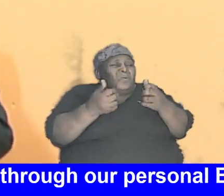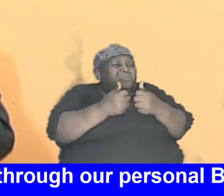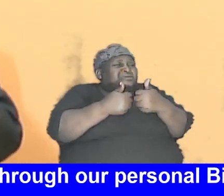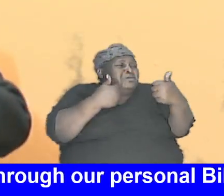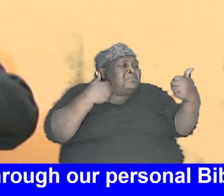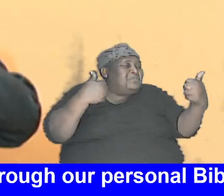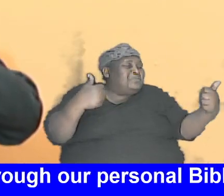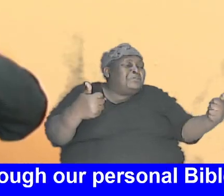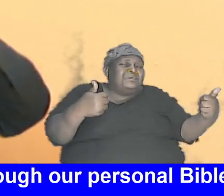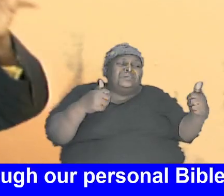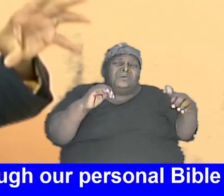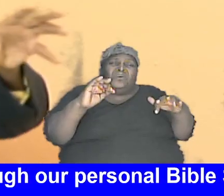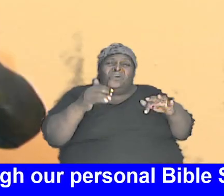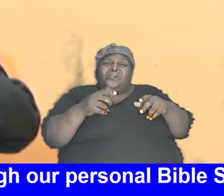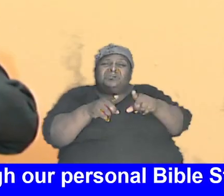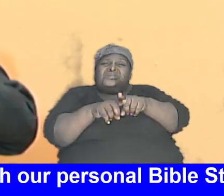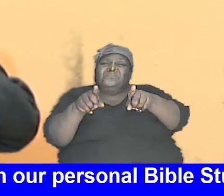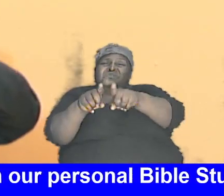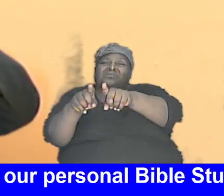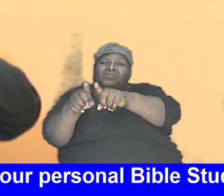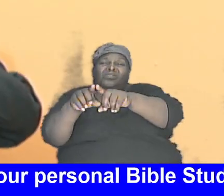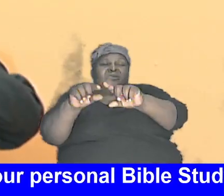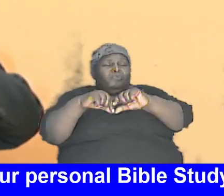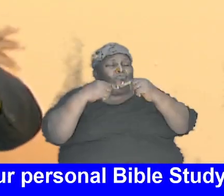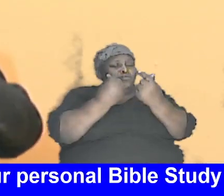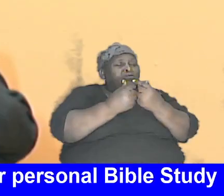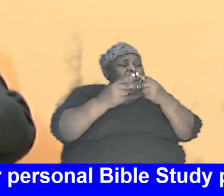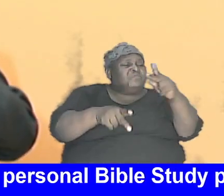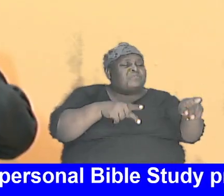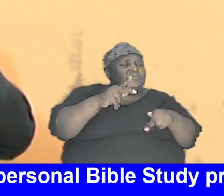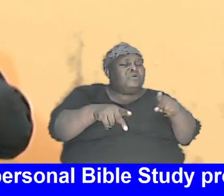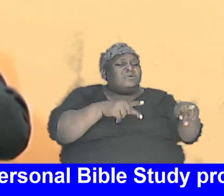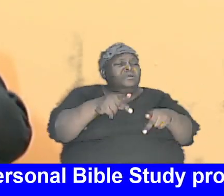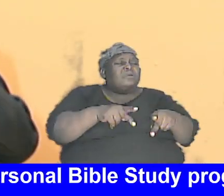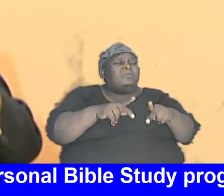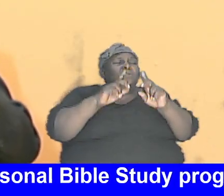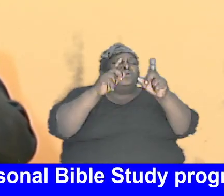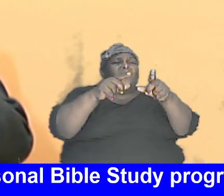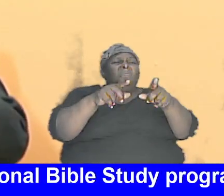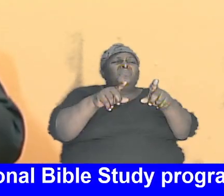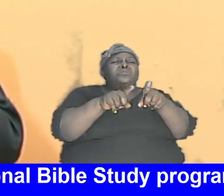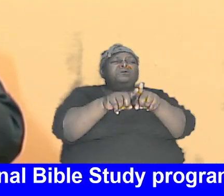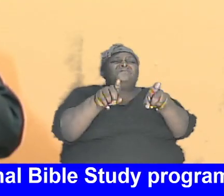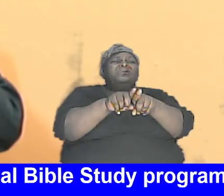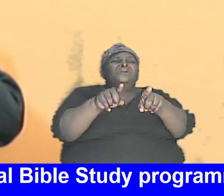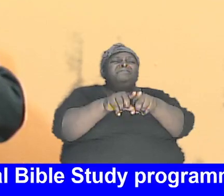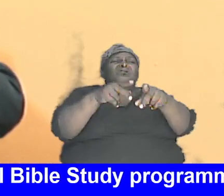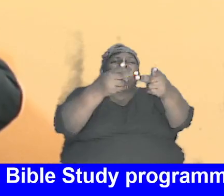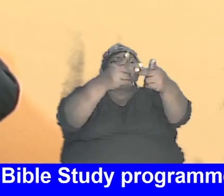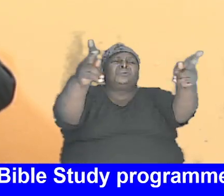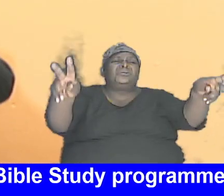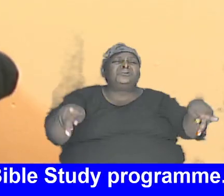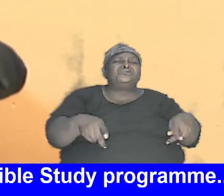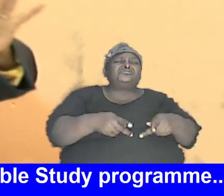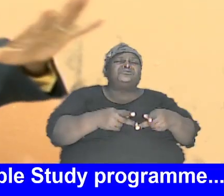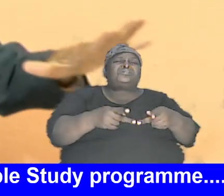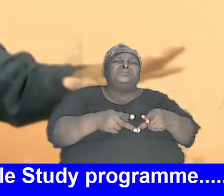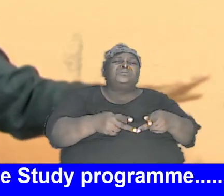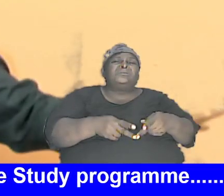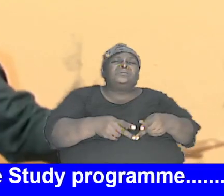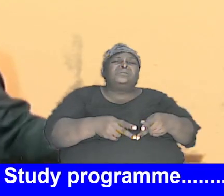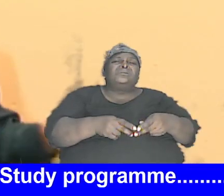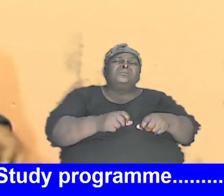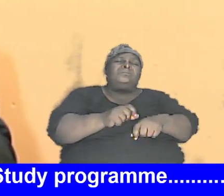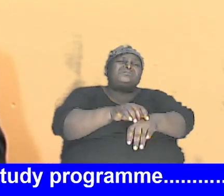separated and how different groups of people went to different paths according to Acts 17 they spread across